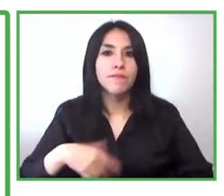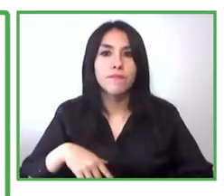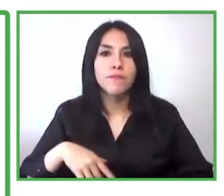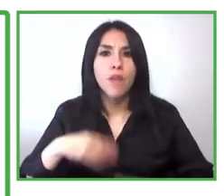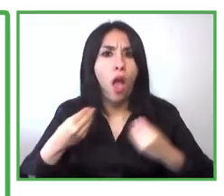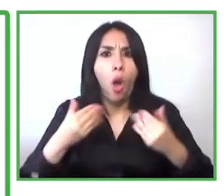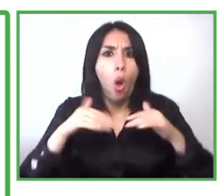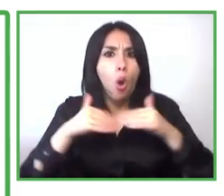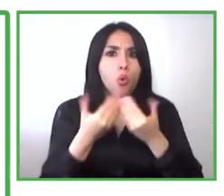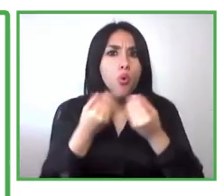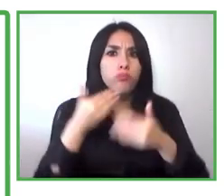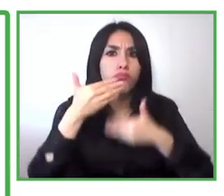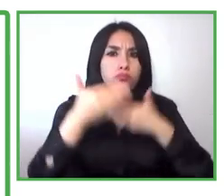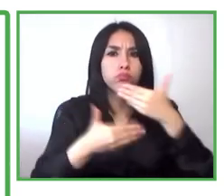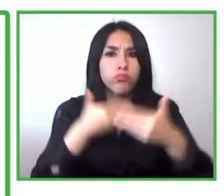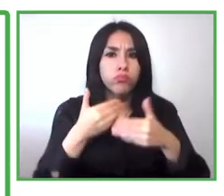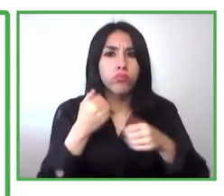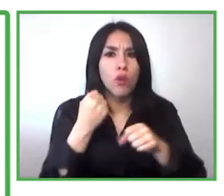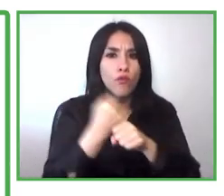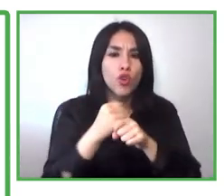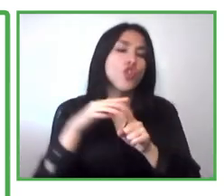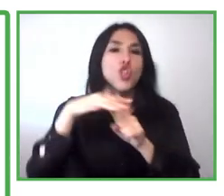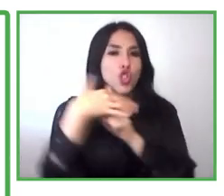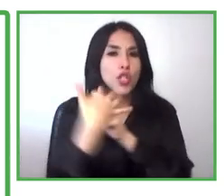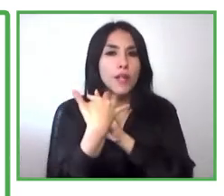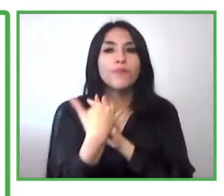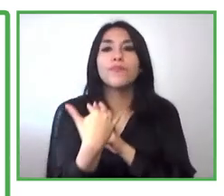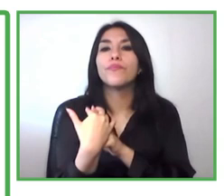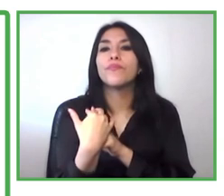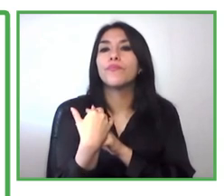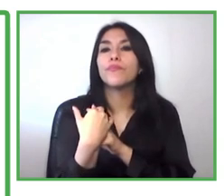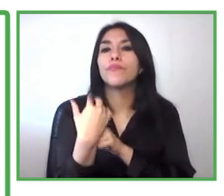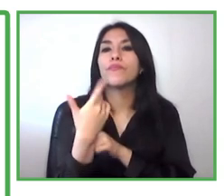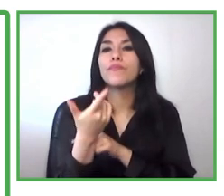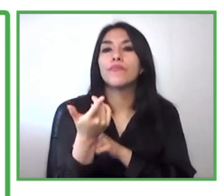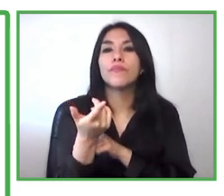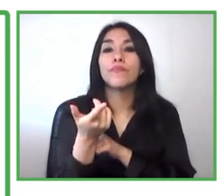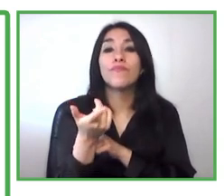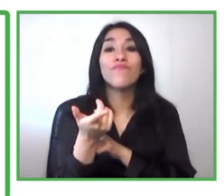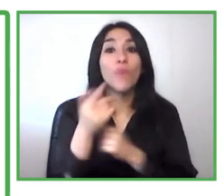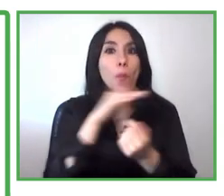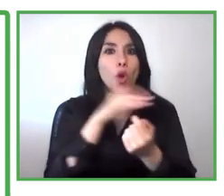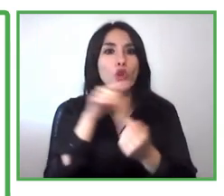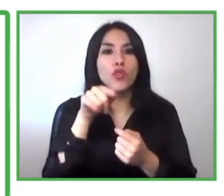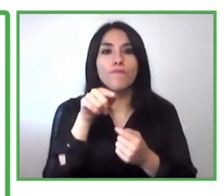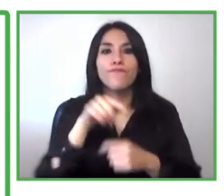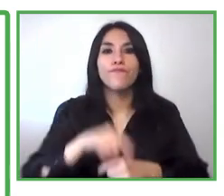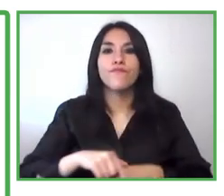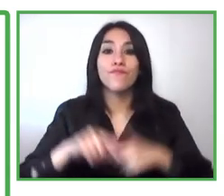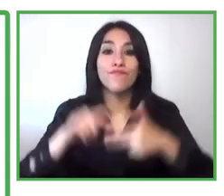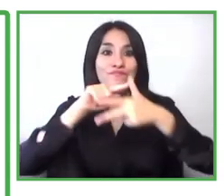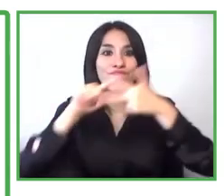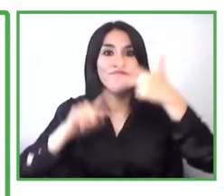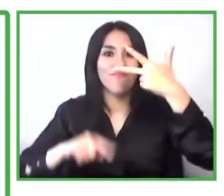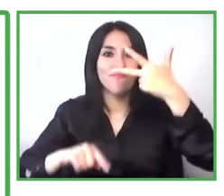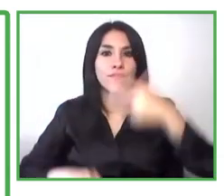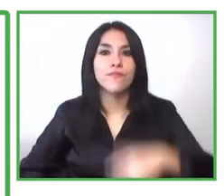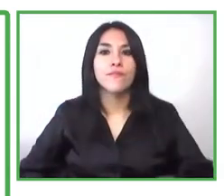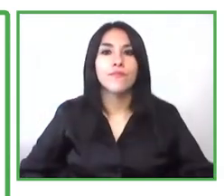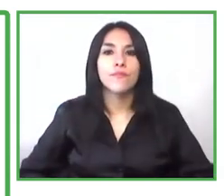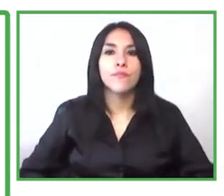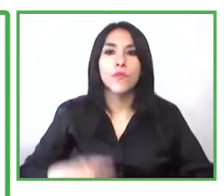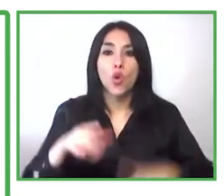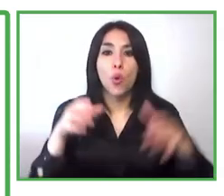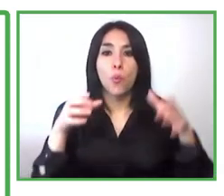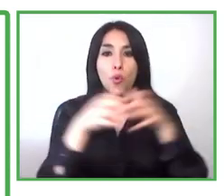bees and through social platforms as well so this is um an adventure with from